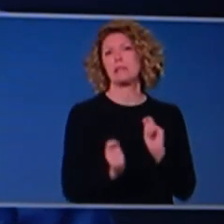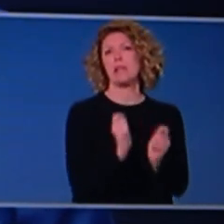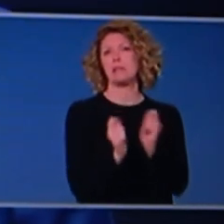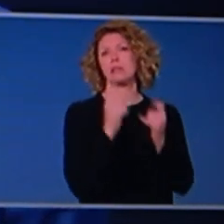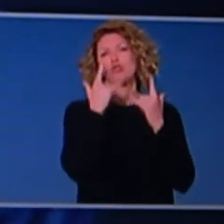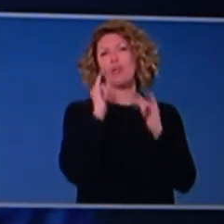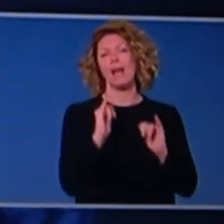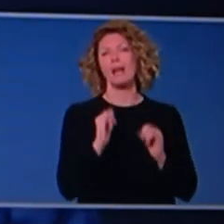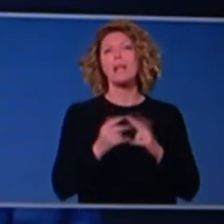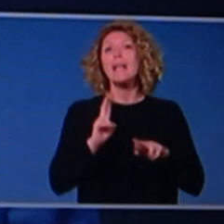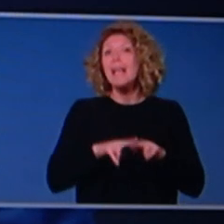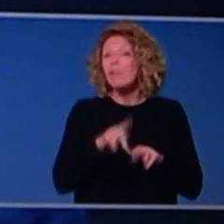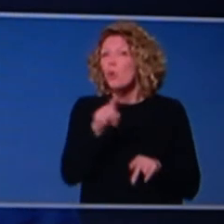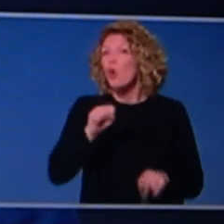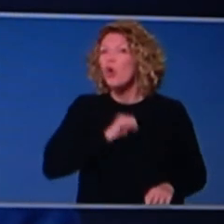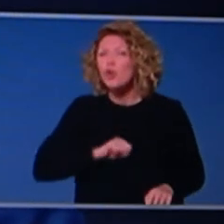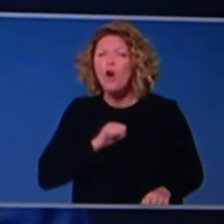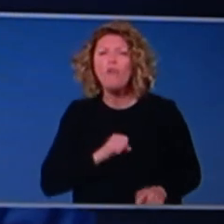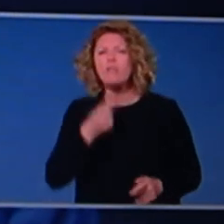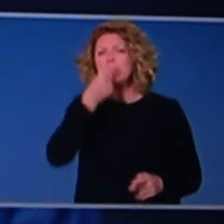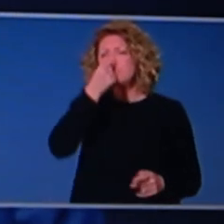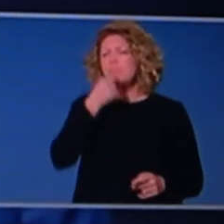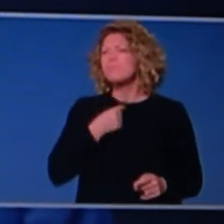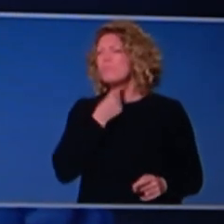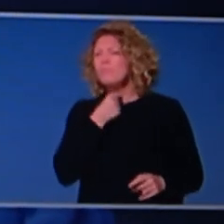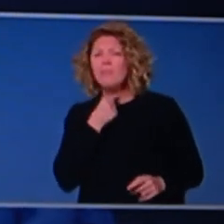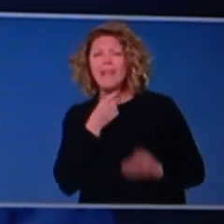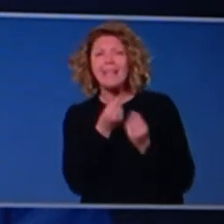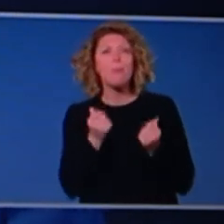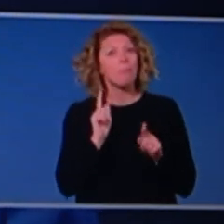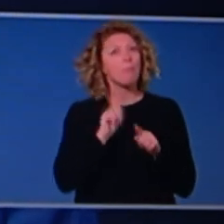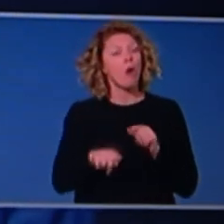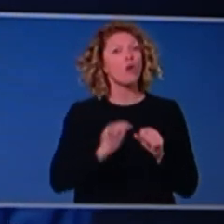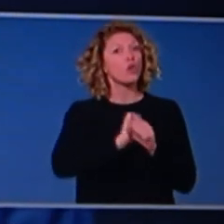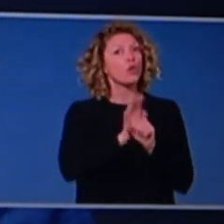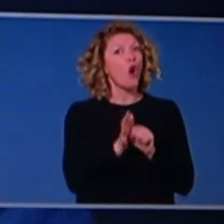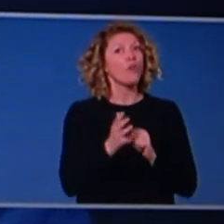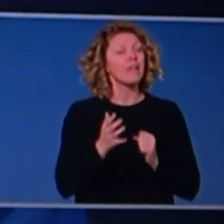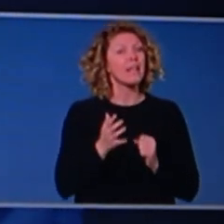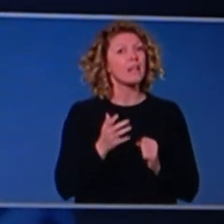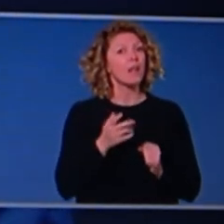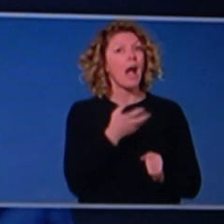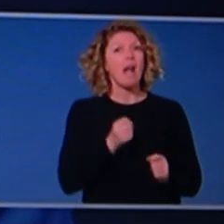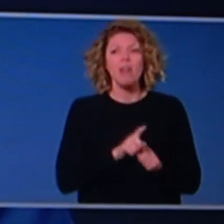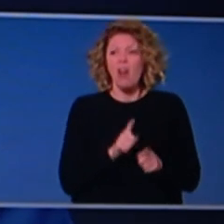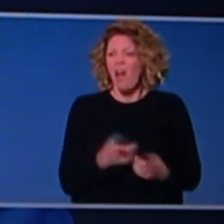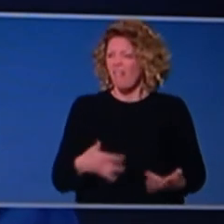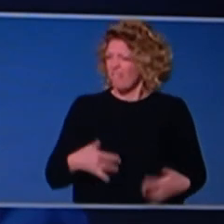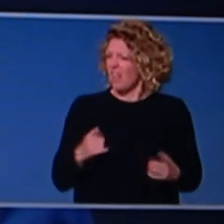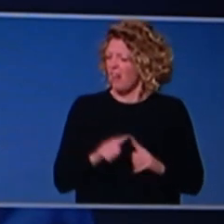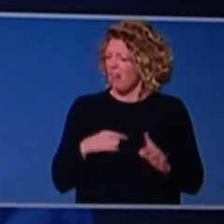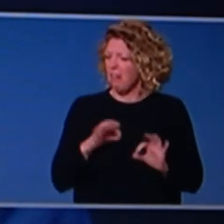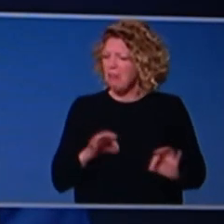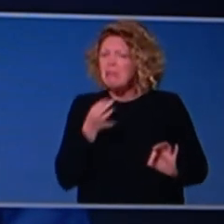who has a cough or a cold or any respiratory symptoms, because most people with COVID-19 have mild symptoms, just like a cough or a cold.